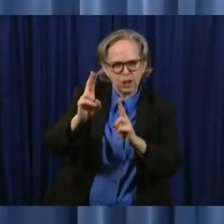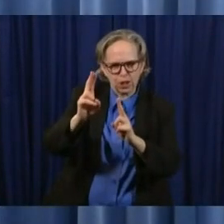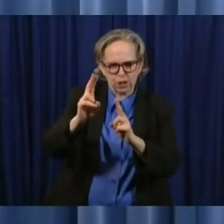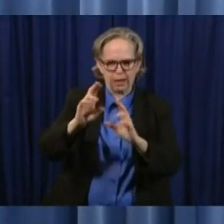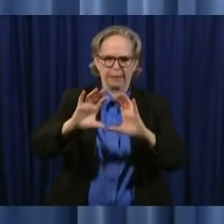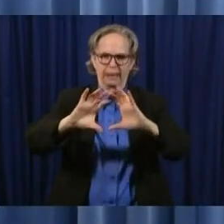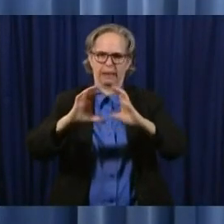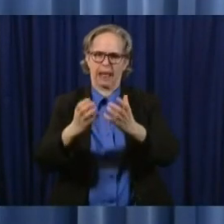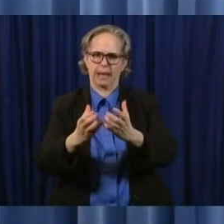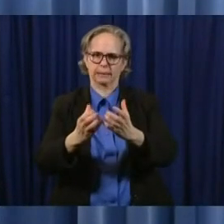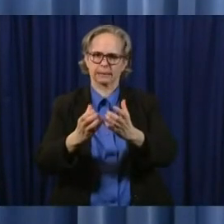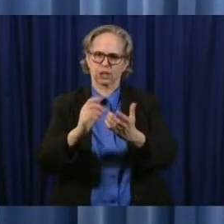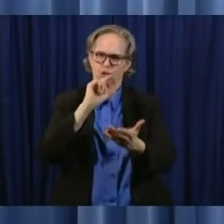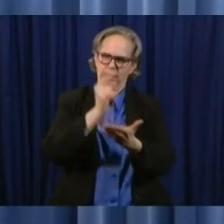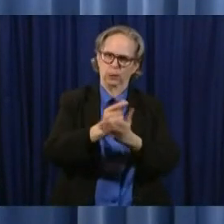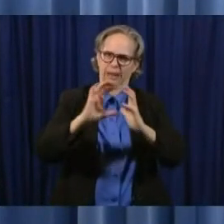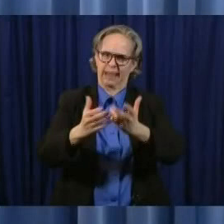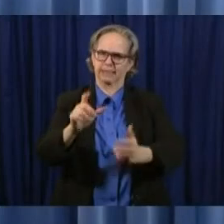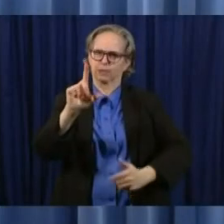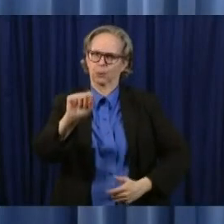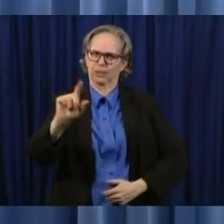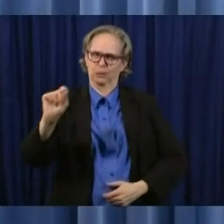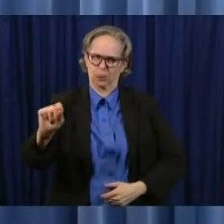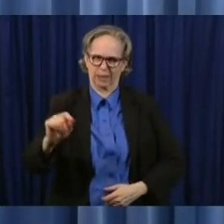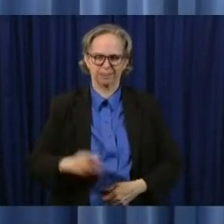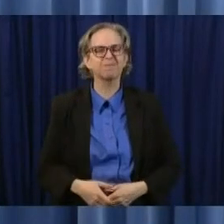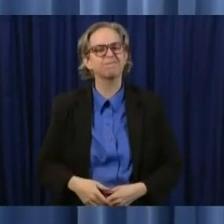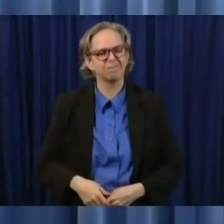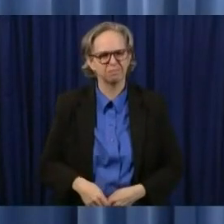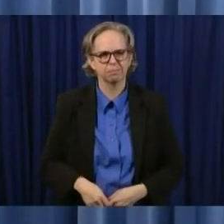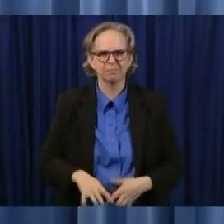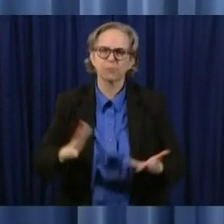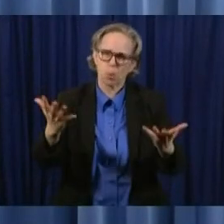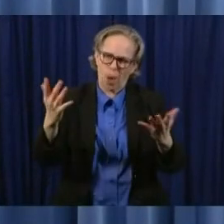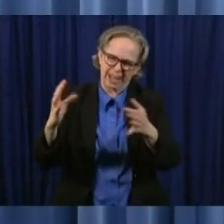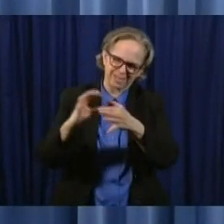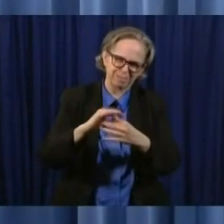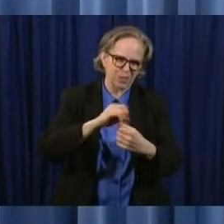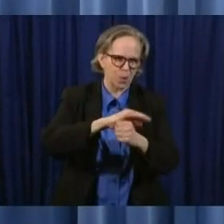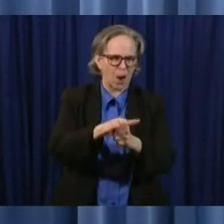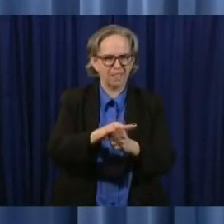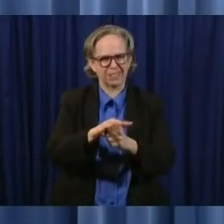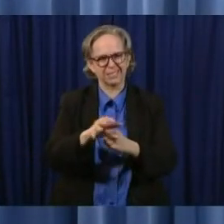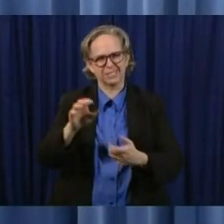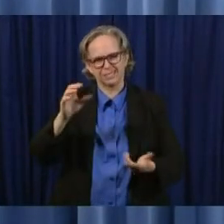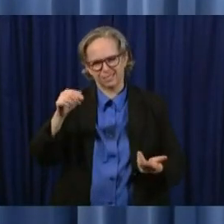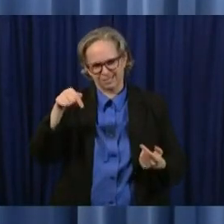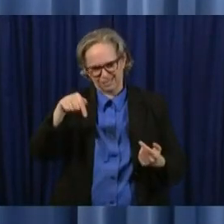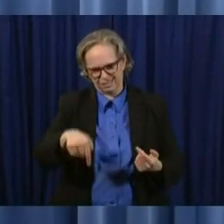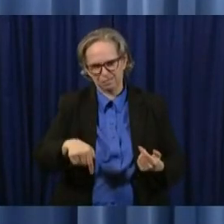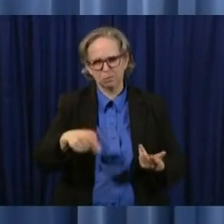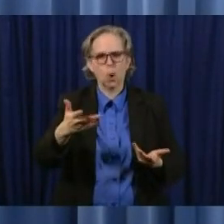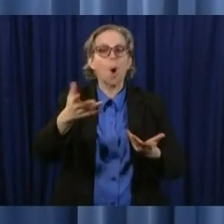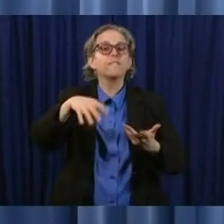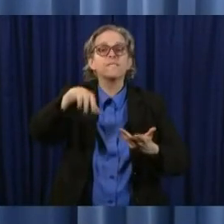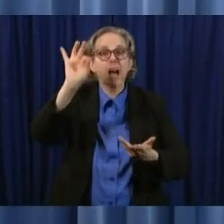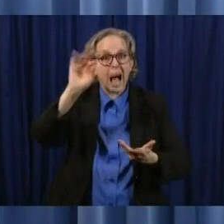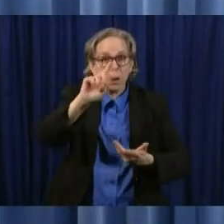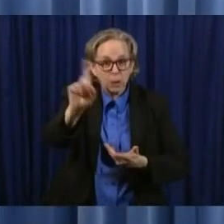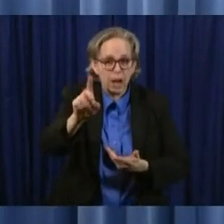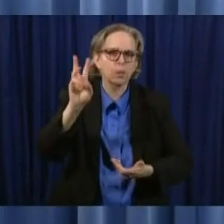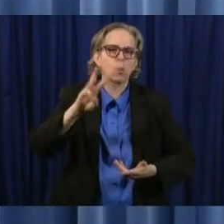this guidance on our webpage at coronavirus.ohio.gov that's the normal place to look coronavirus